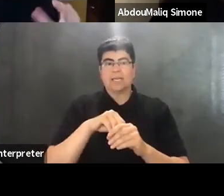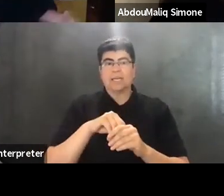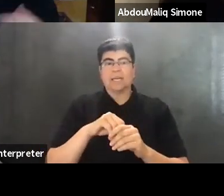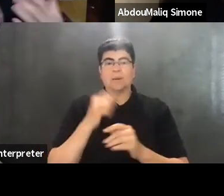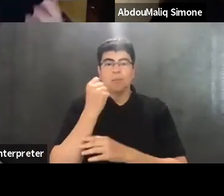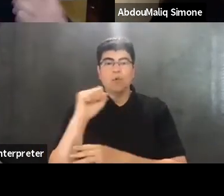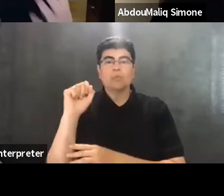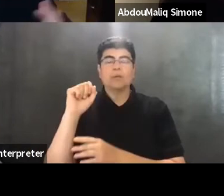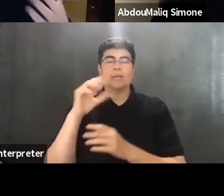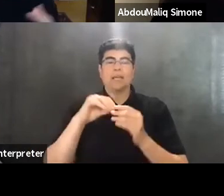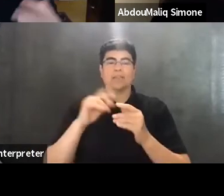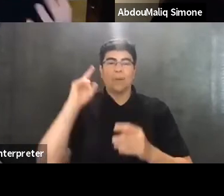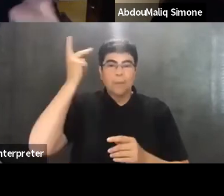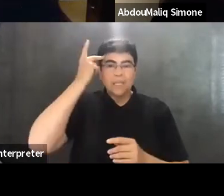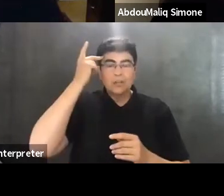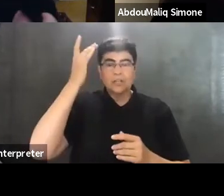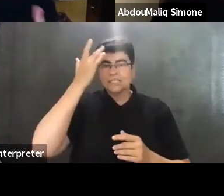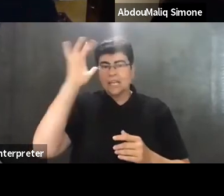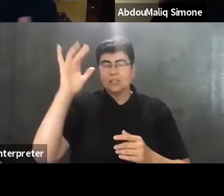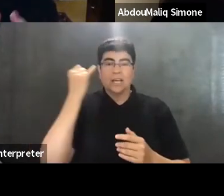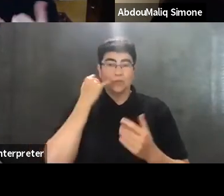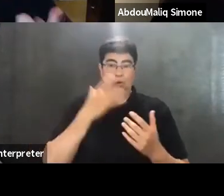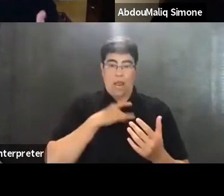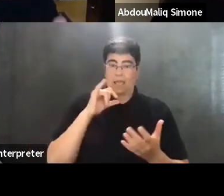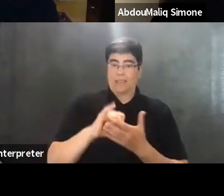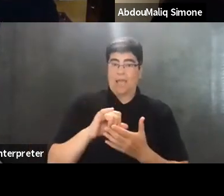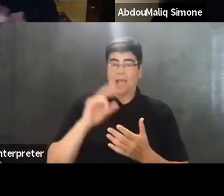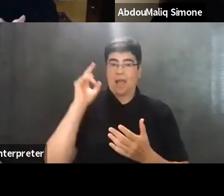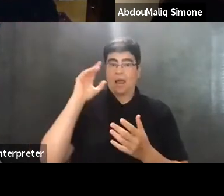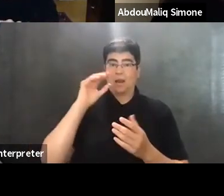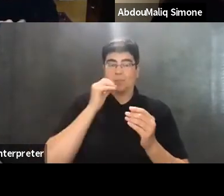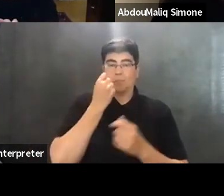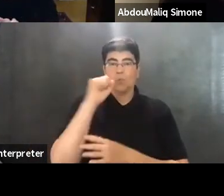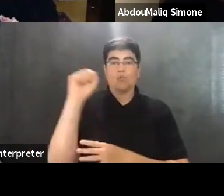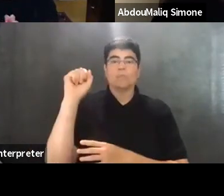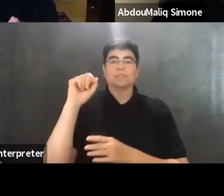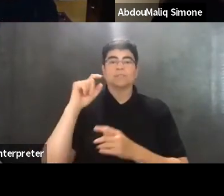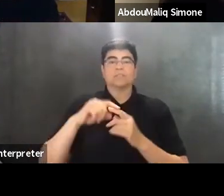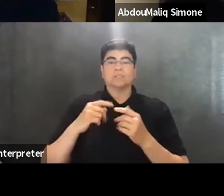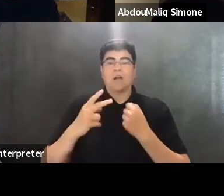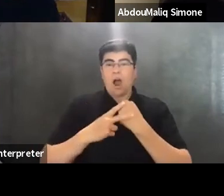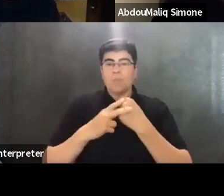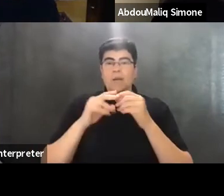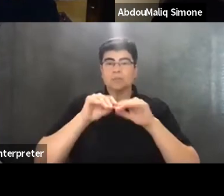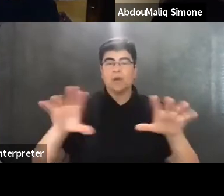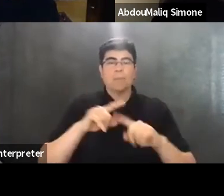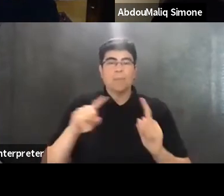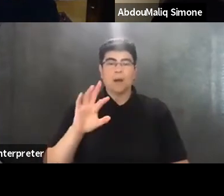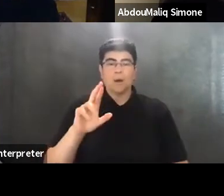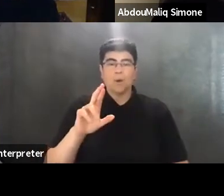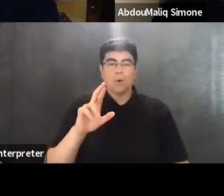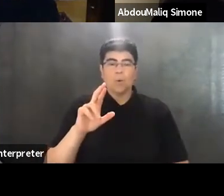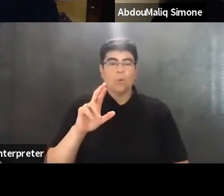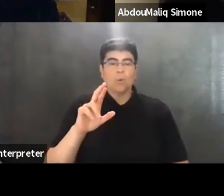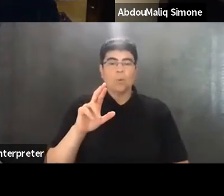movements and the political intelligence, if you like, that movements harbor and, and spread about. But Ruthie is unmuted. So